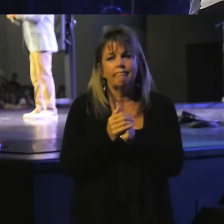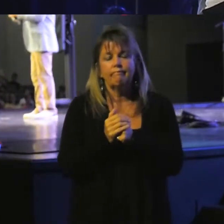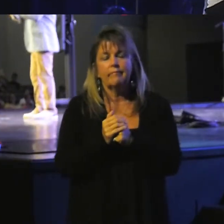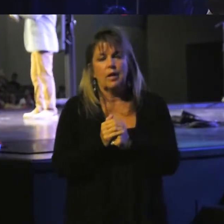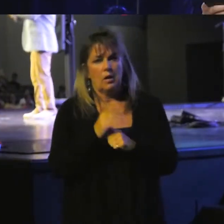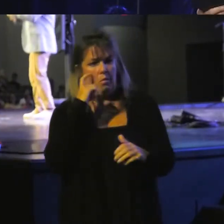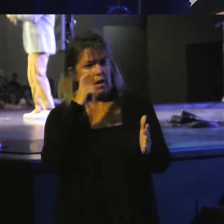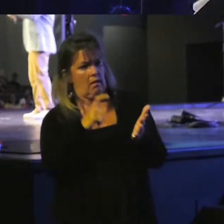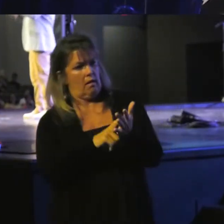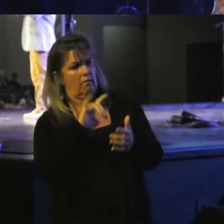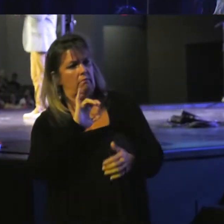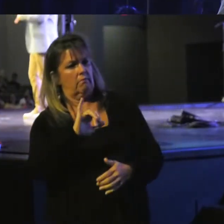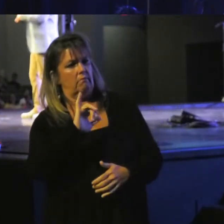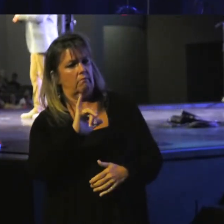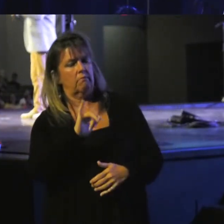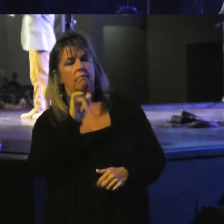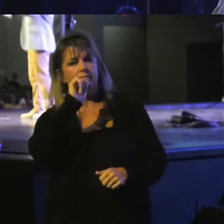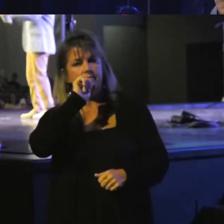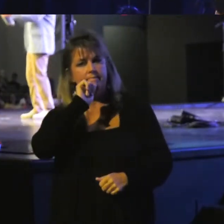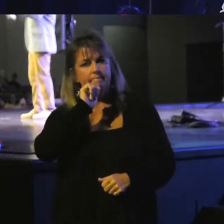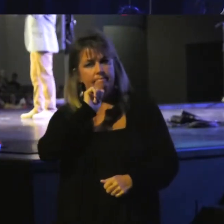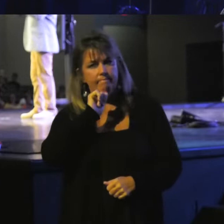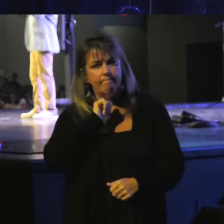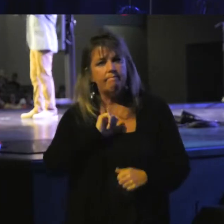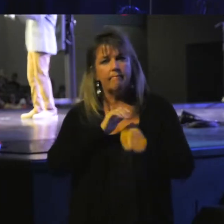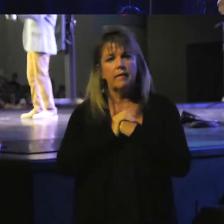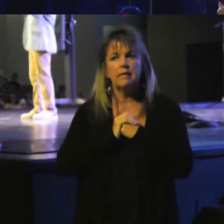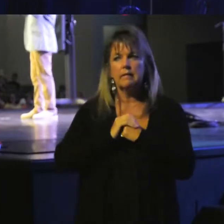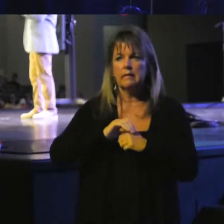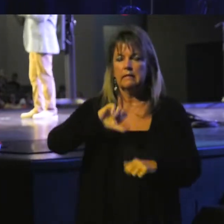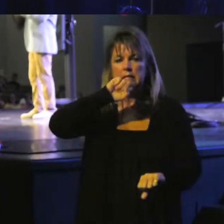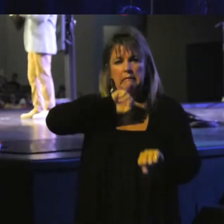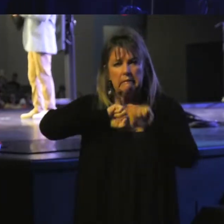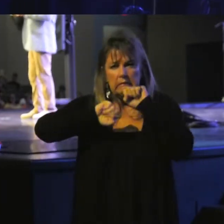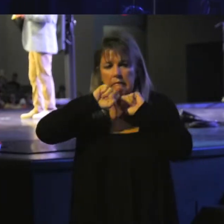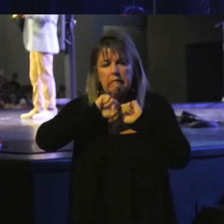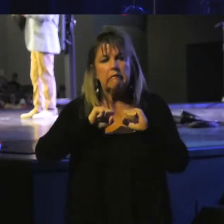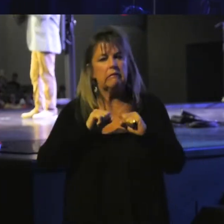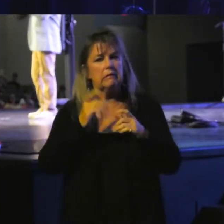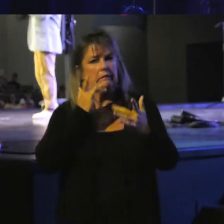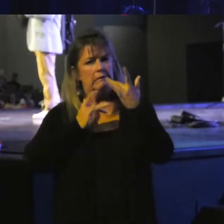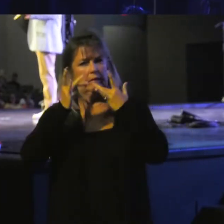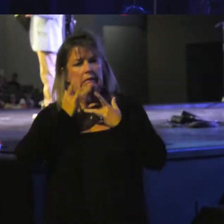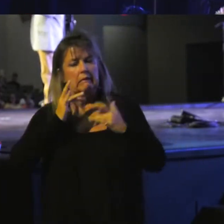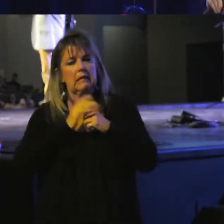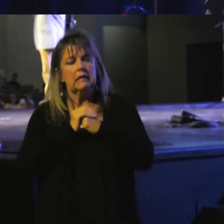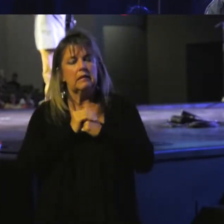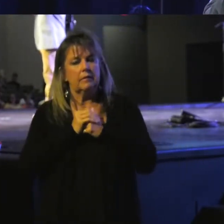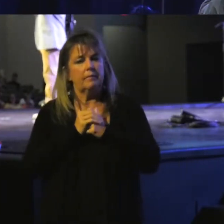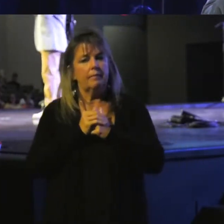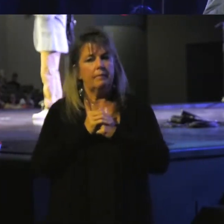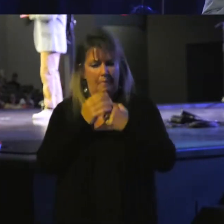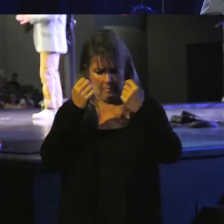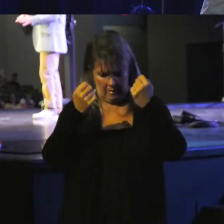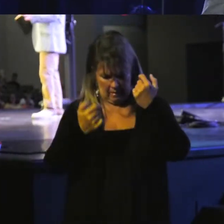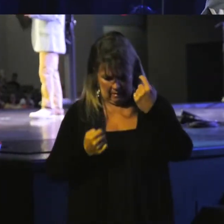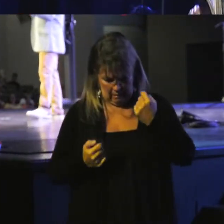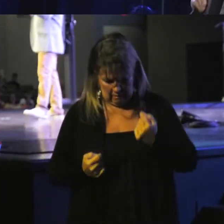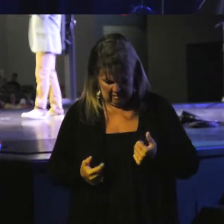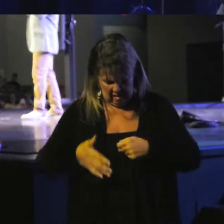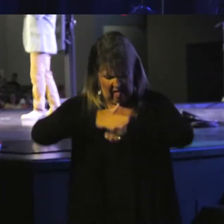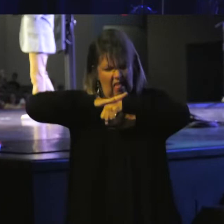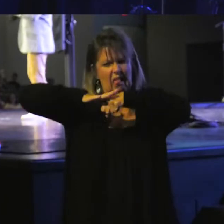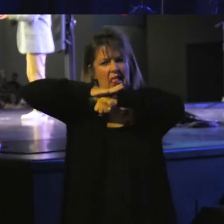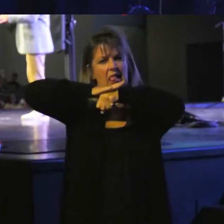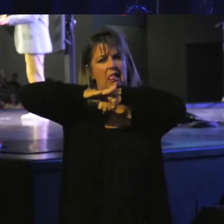to recognize that it is in the suffering, in the trial, in the difficulty, that we strip away the superficial